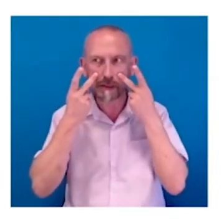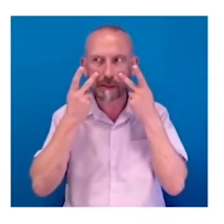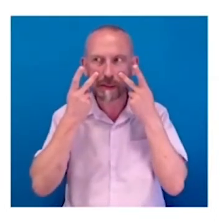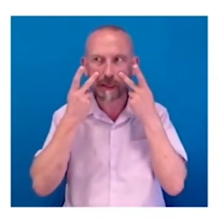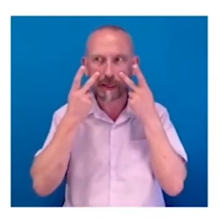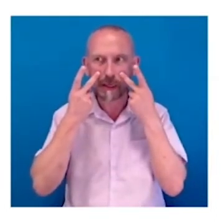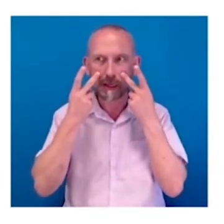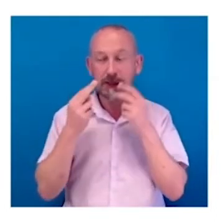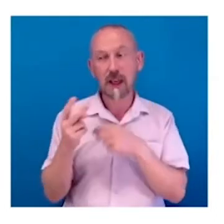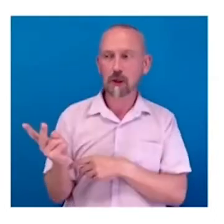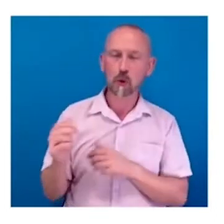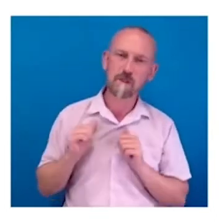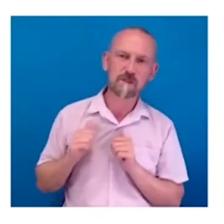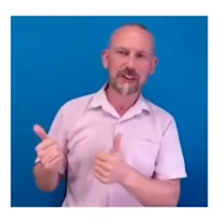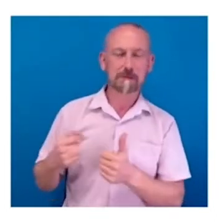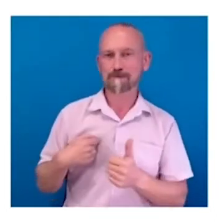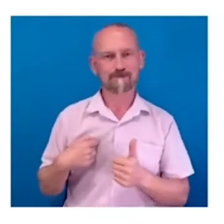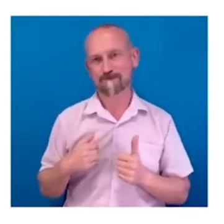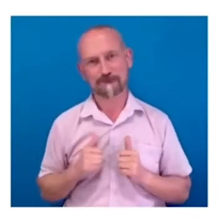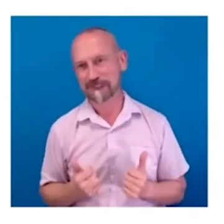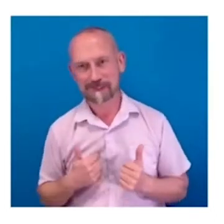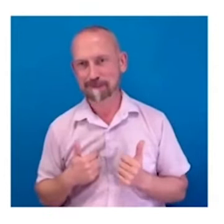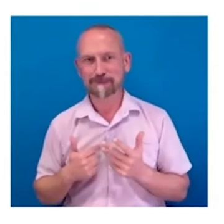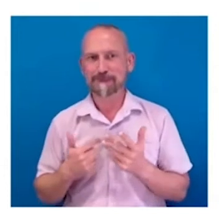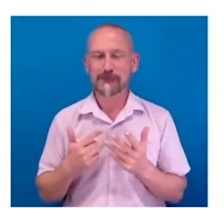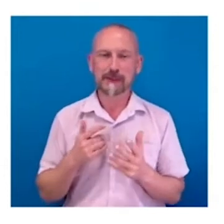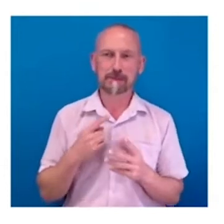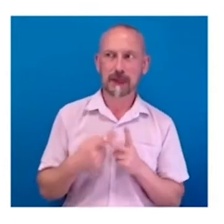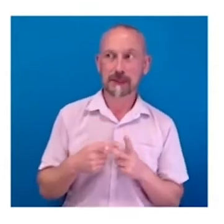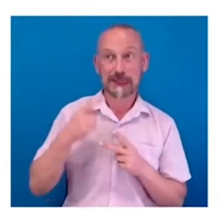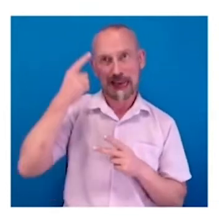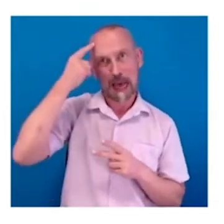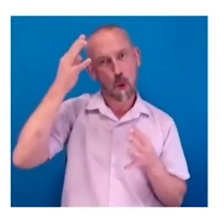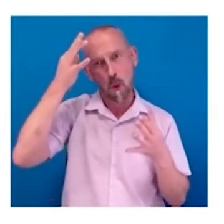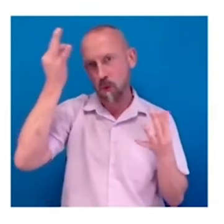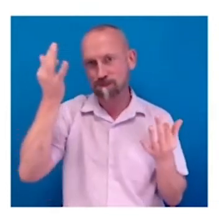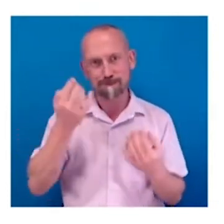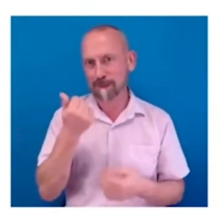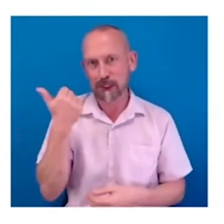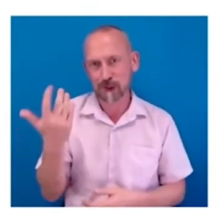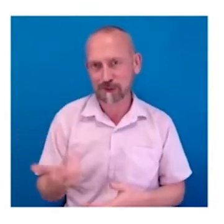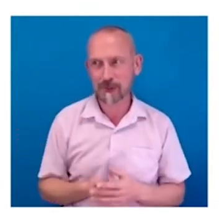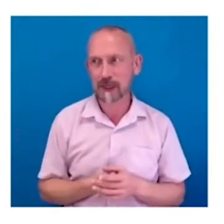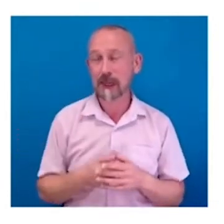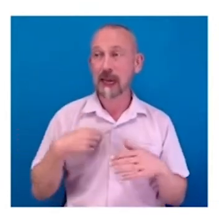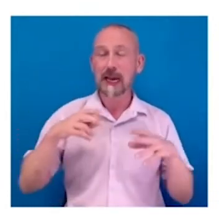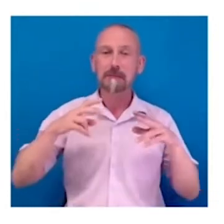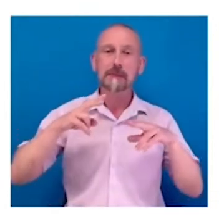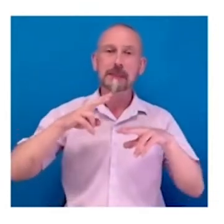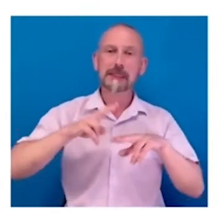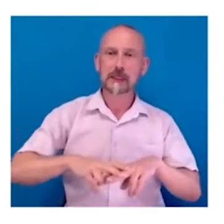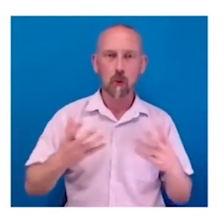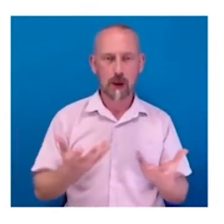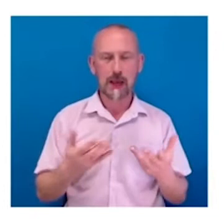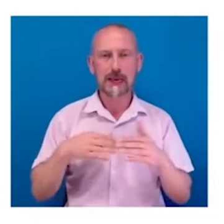other two, and a lot less hair. And I'm sat in a bedroom-turned office, which seems